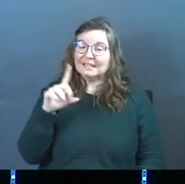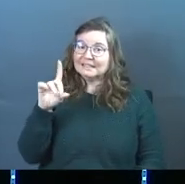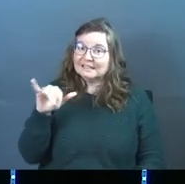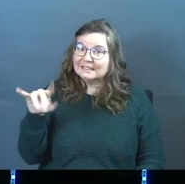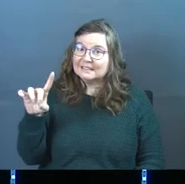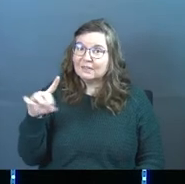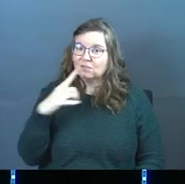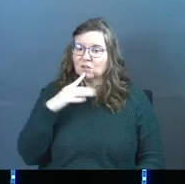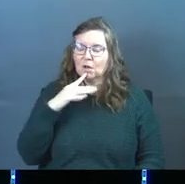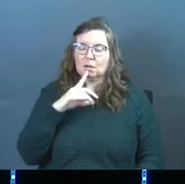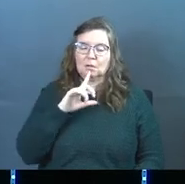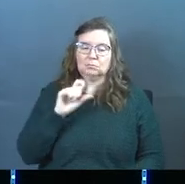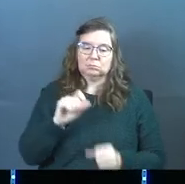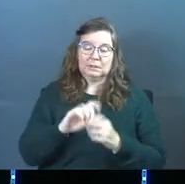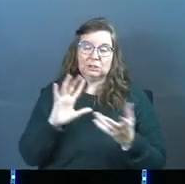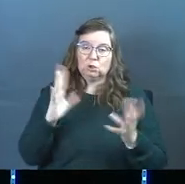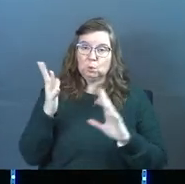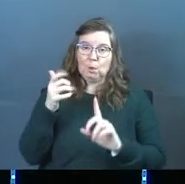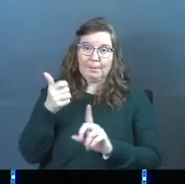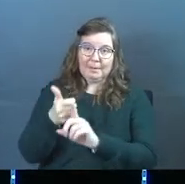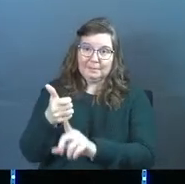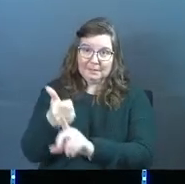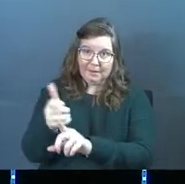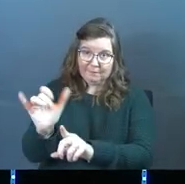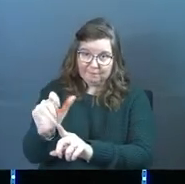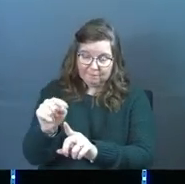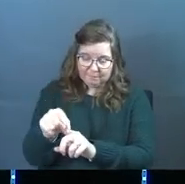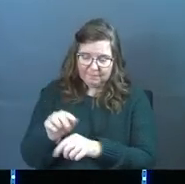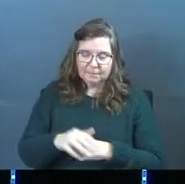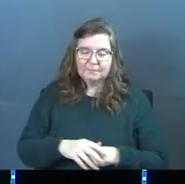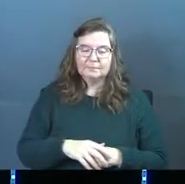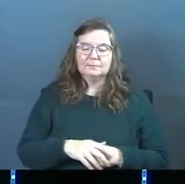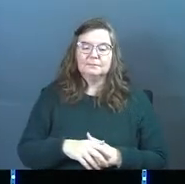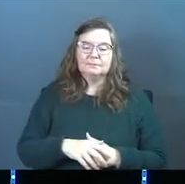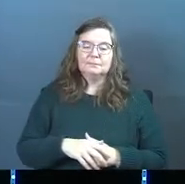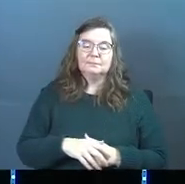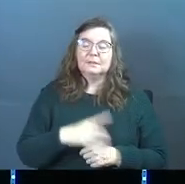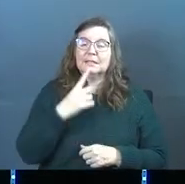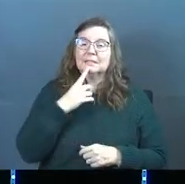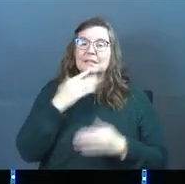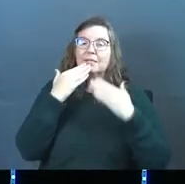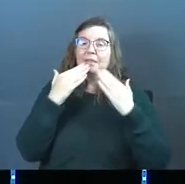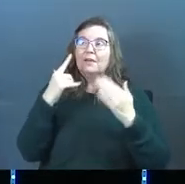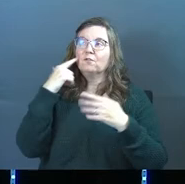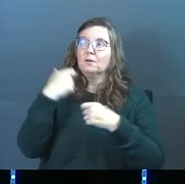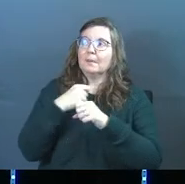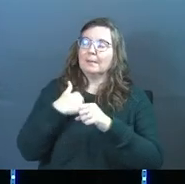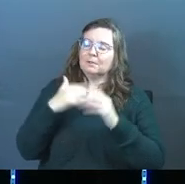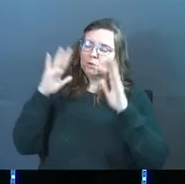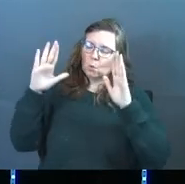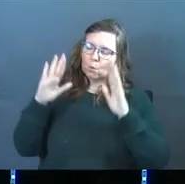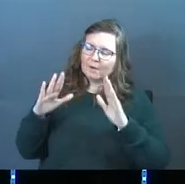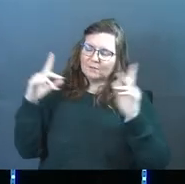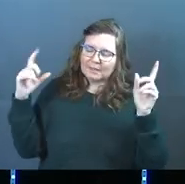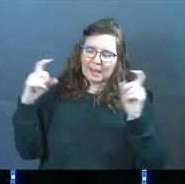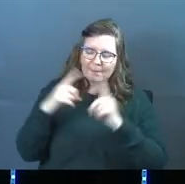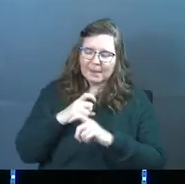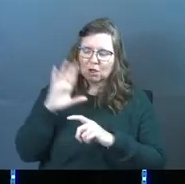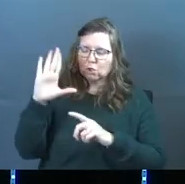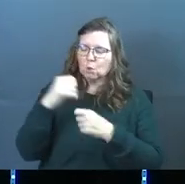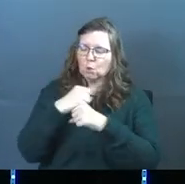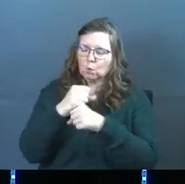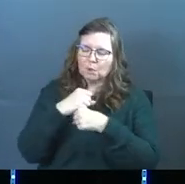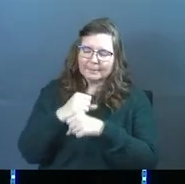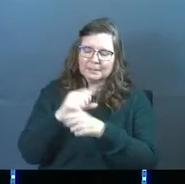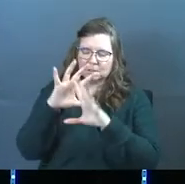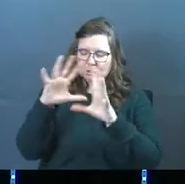David talking who is an absolute screw up. Just like you and me, by the way. And he says, thank you for making me so wonderfully complex. Your